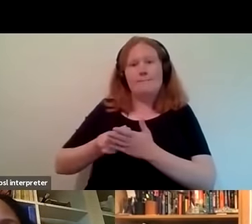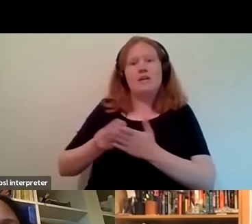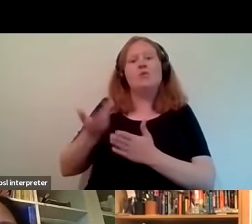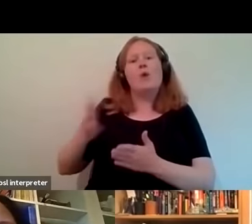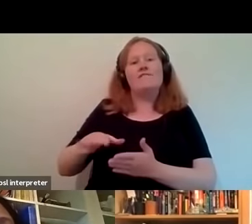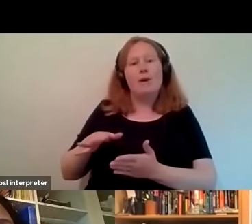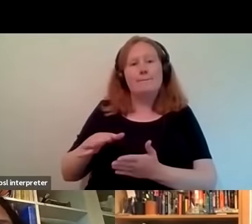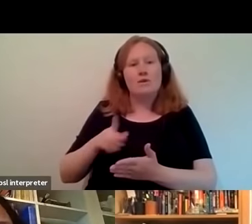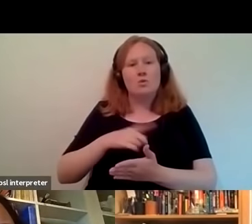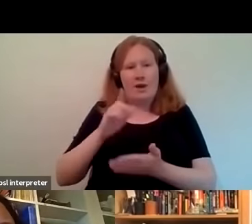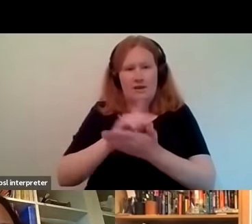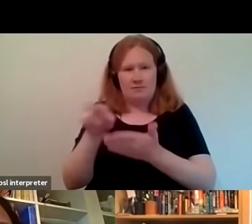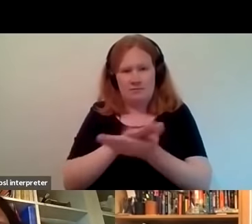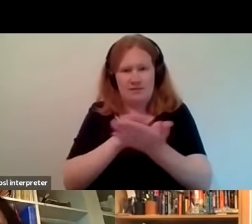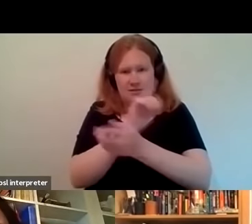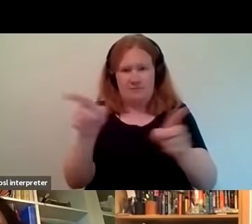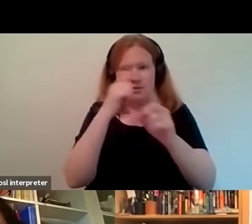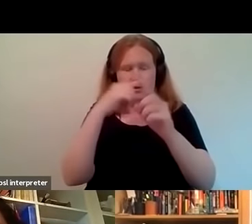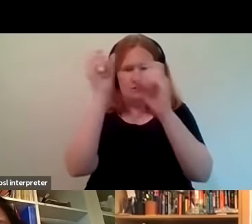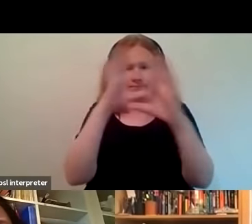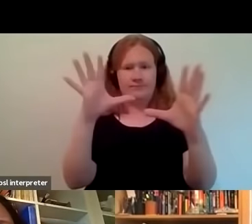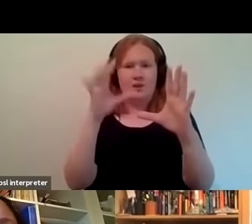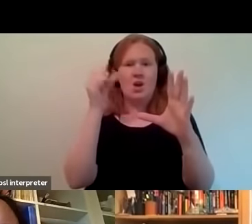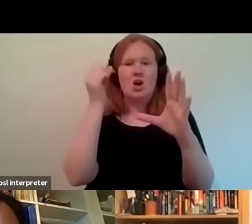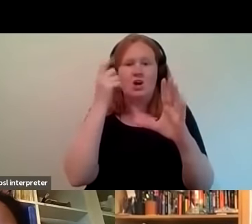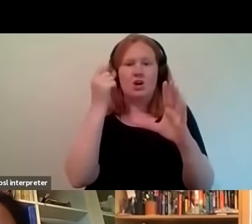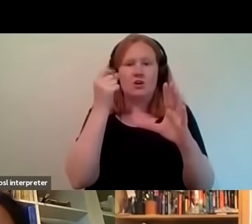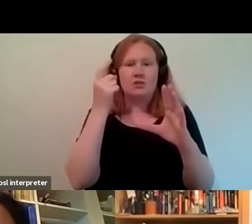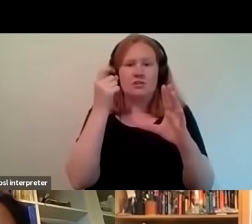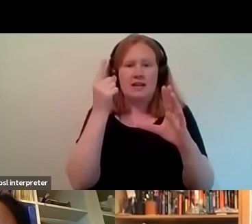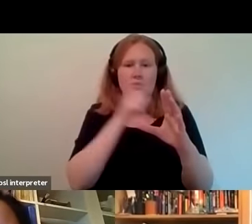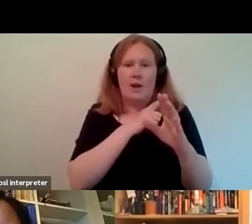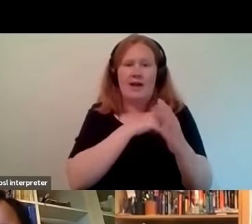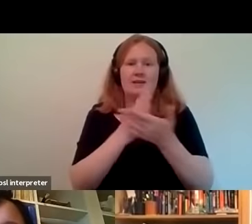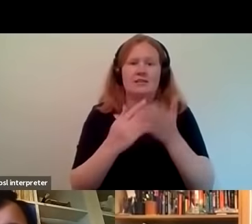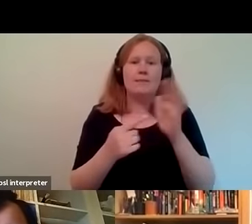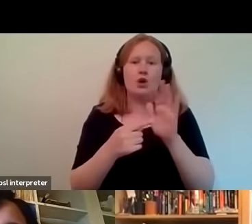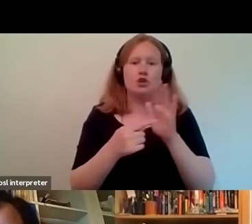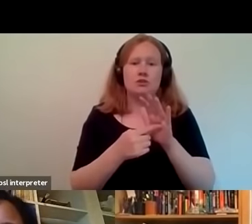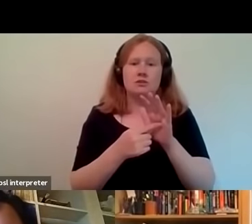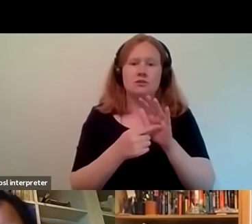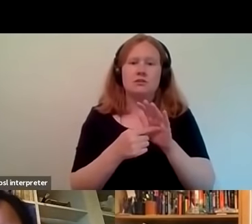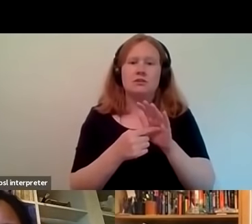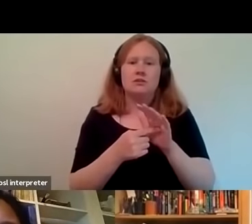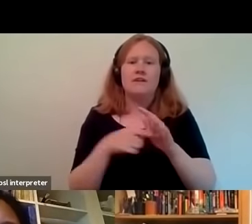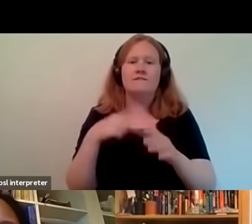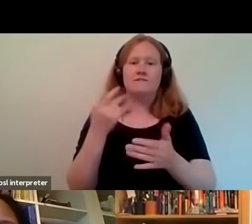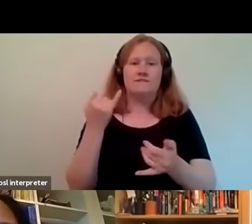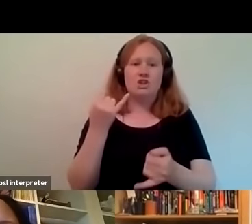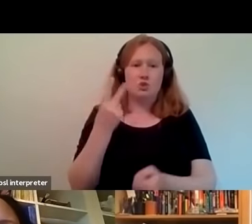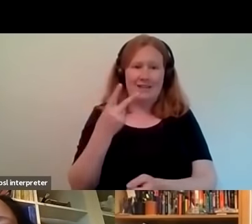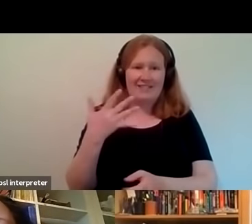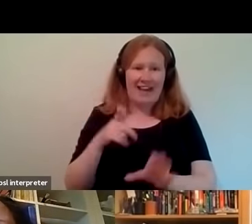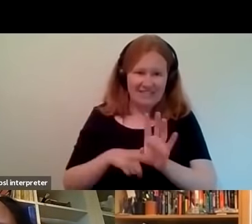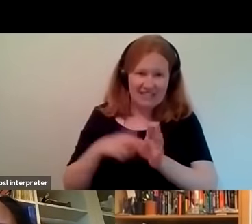because it will give you a sense of why projects like based like home and others are so important to us we for the last 25 years we've been